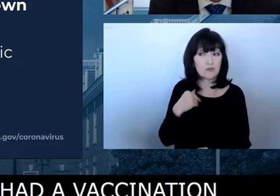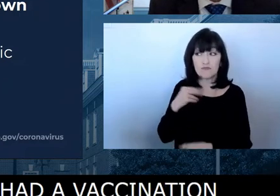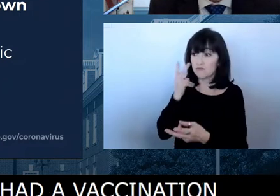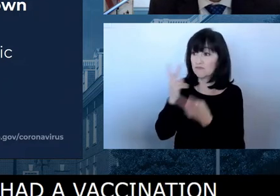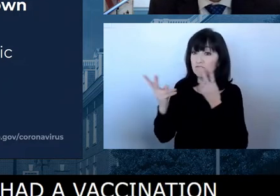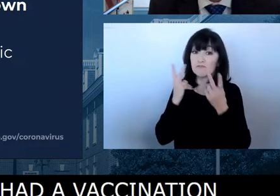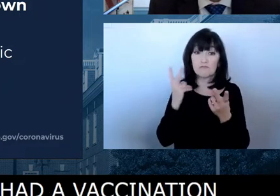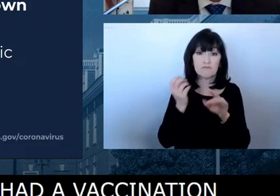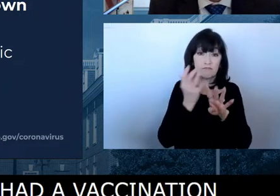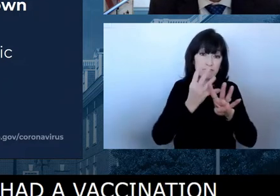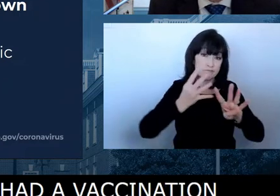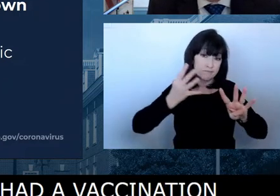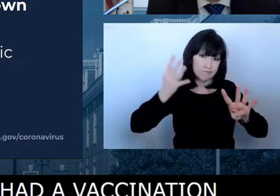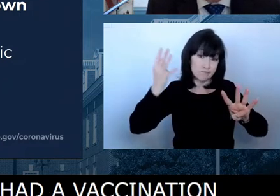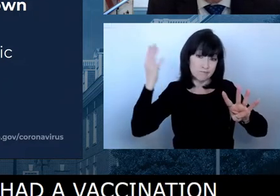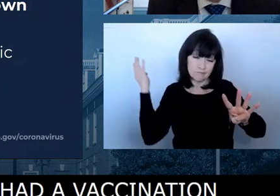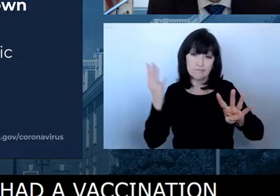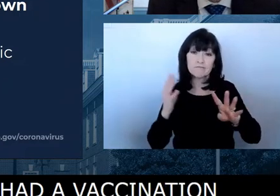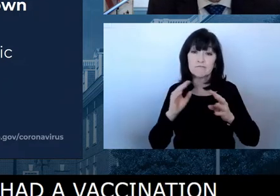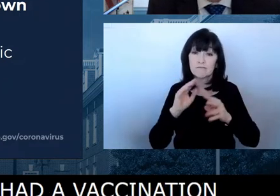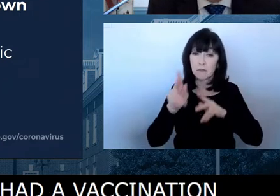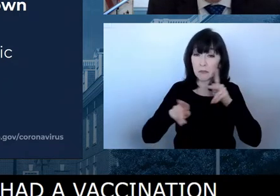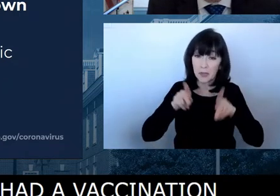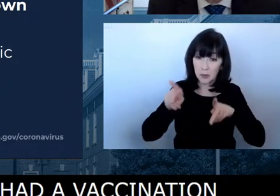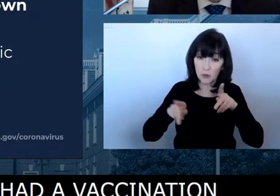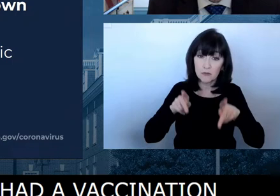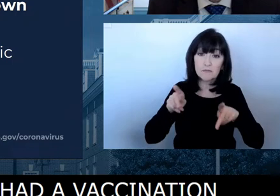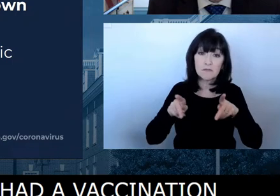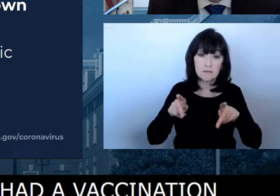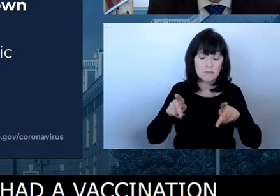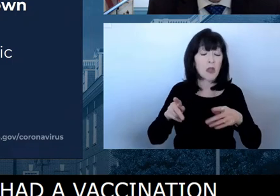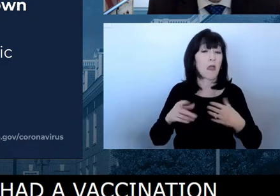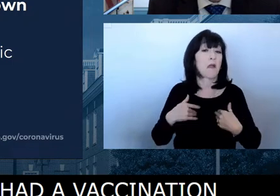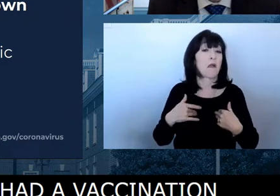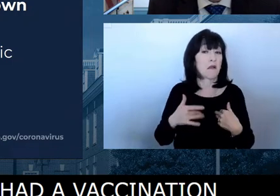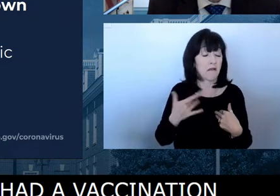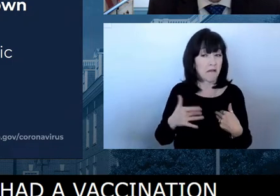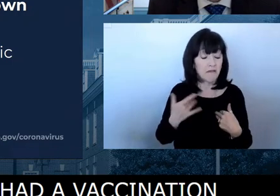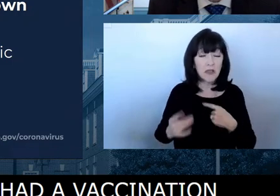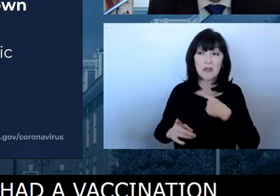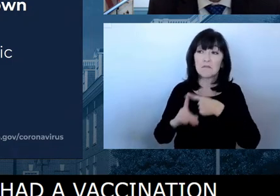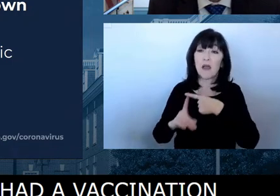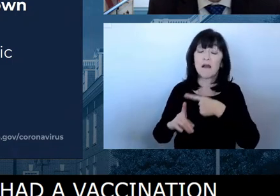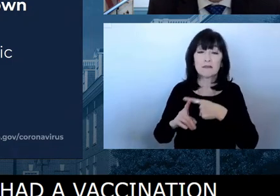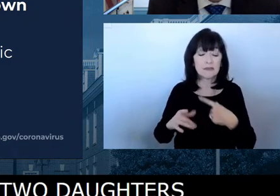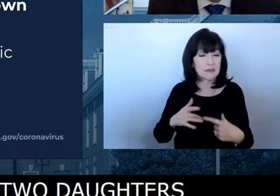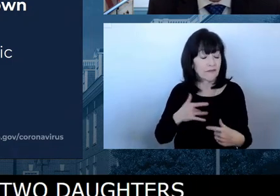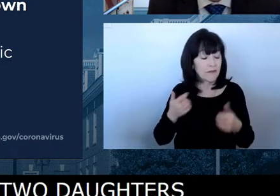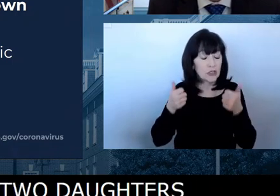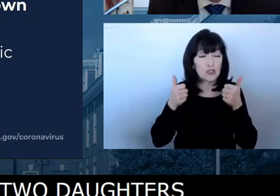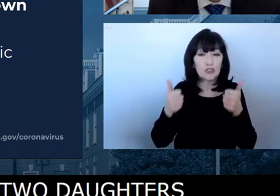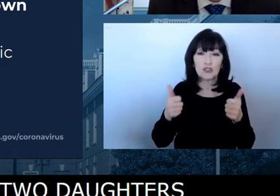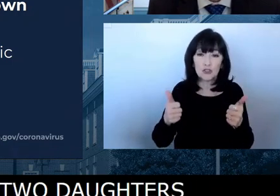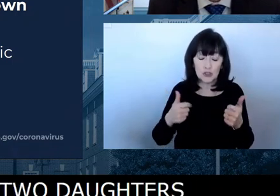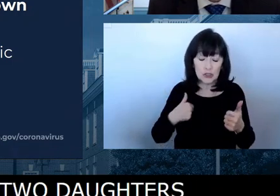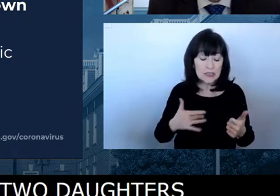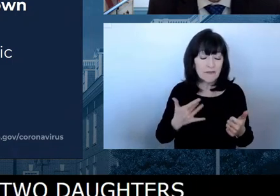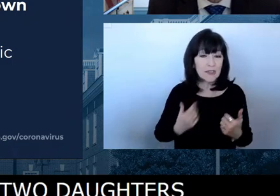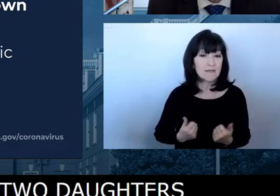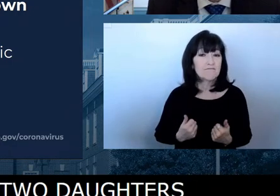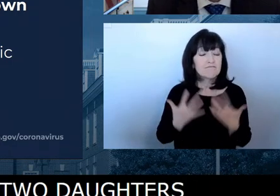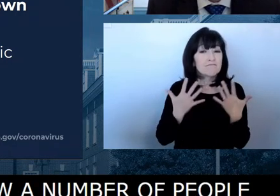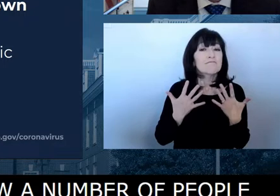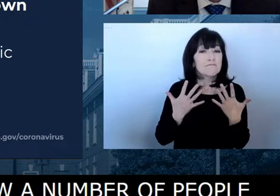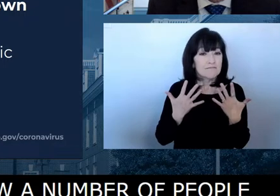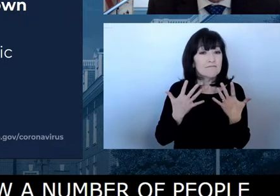people going through, which, um, was very positive and uplifting. I, I will emphasize just